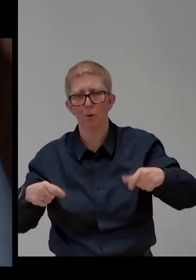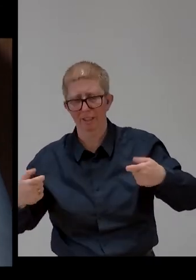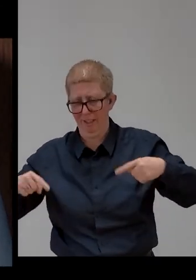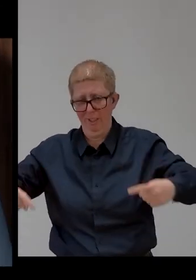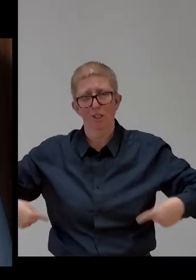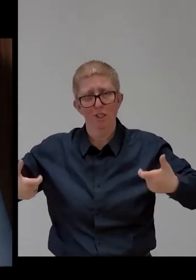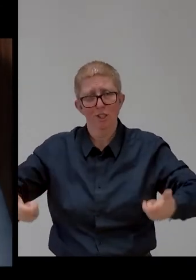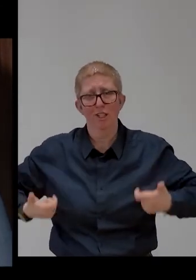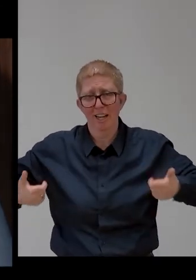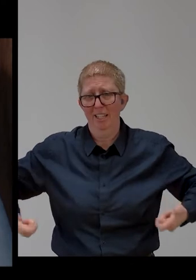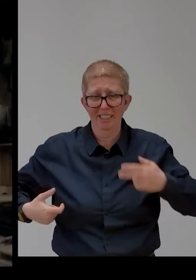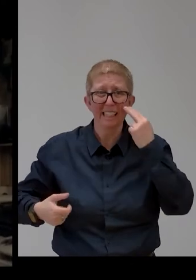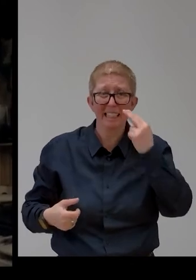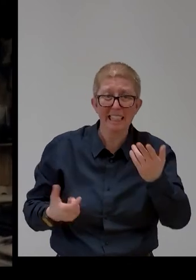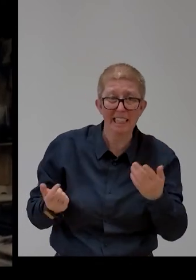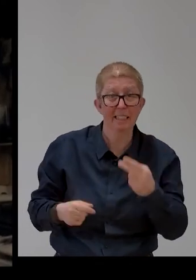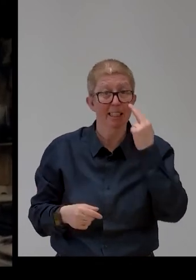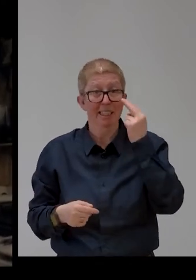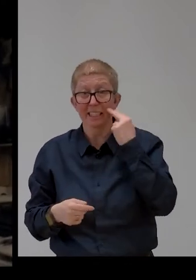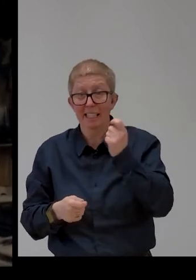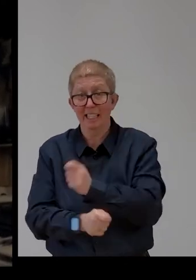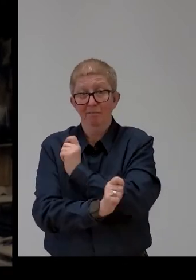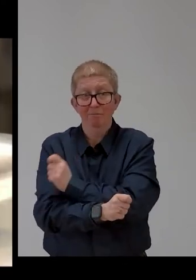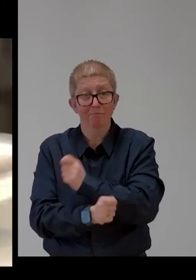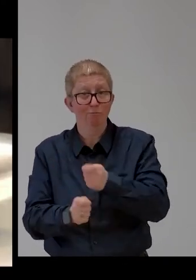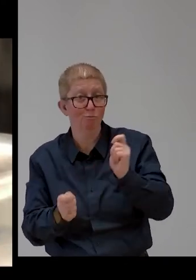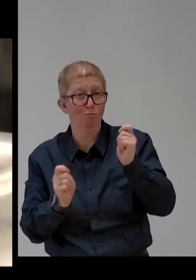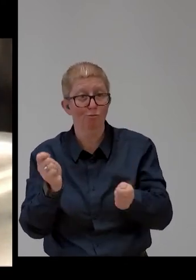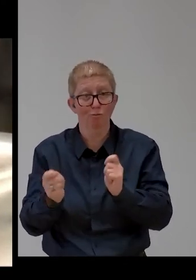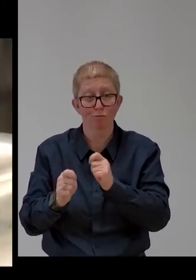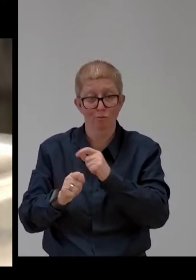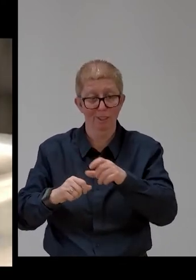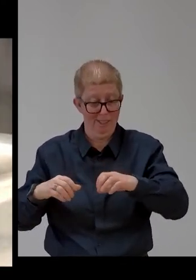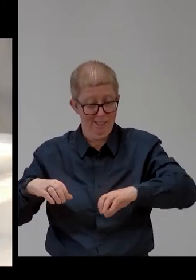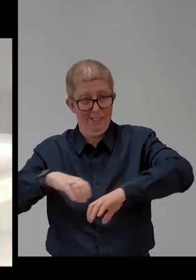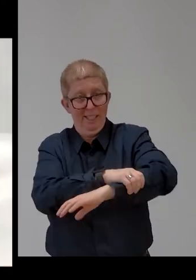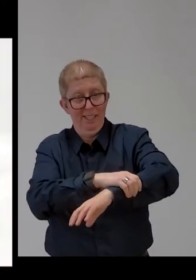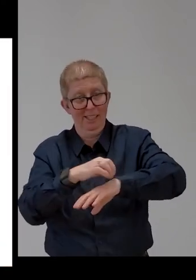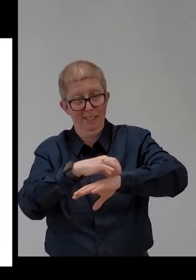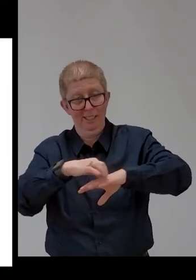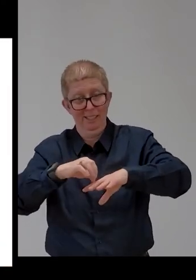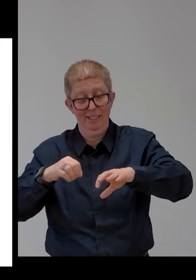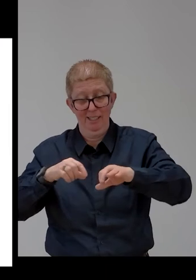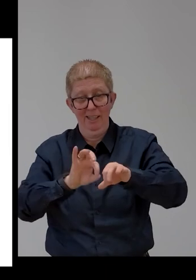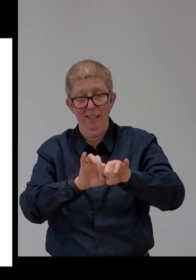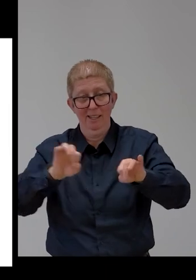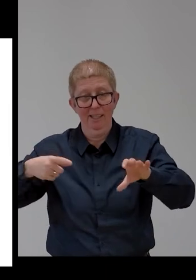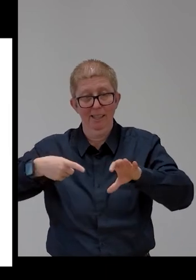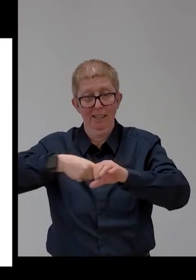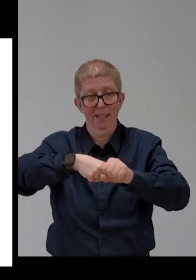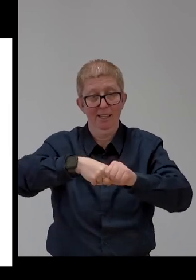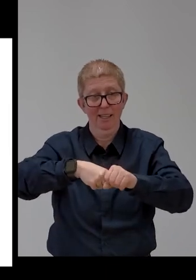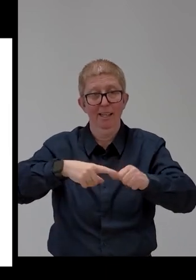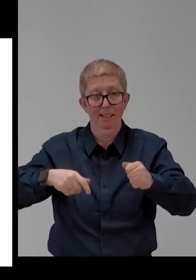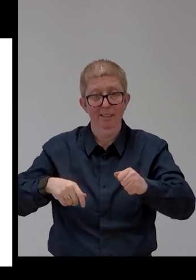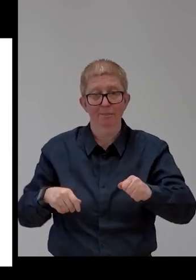Now we see him guiding a drumstick through a prosthetic forearm that has a ring instead of a hand to hold the stick in place.